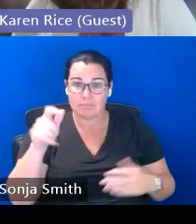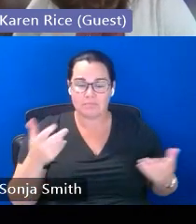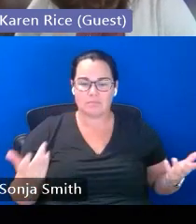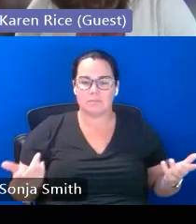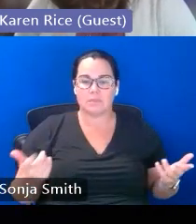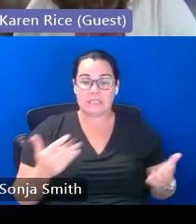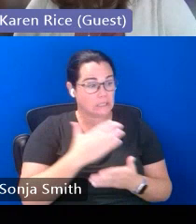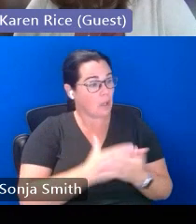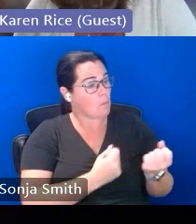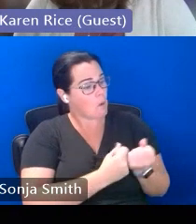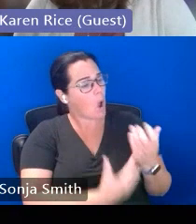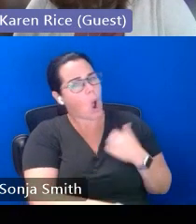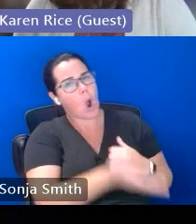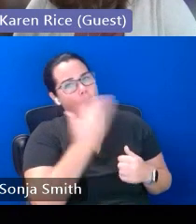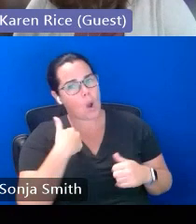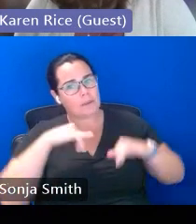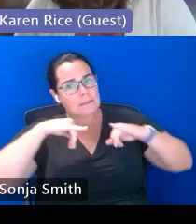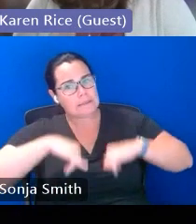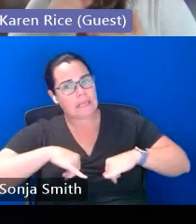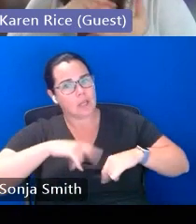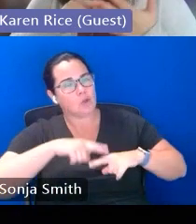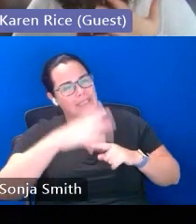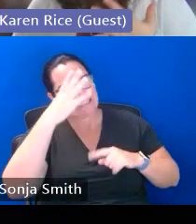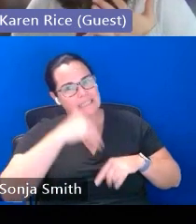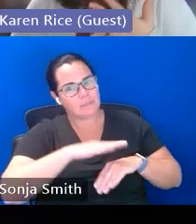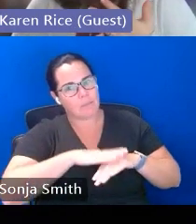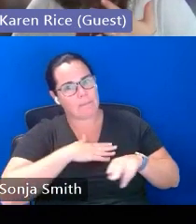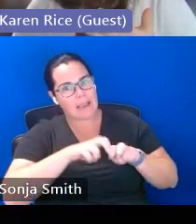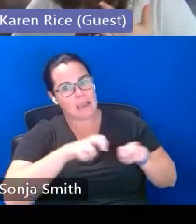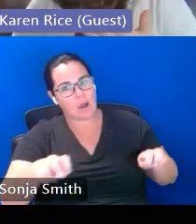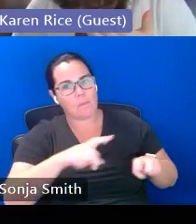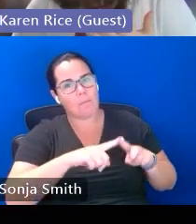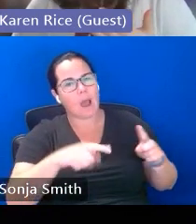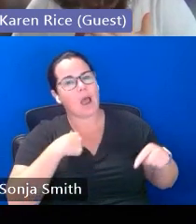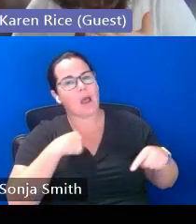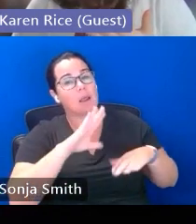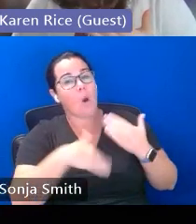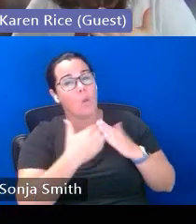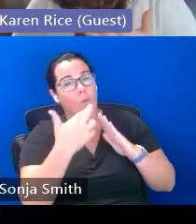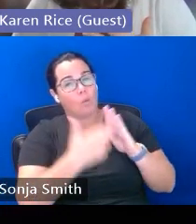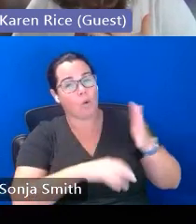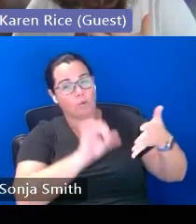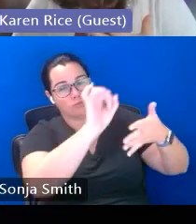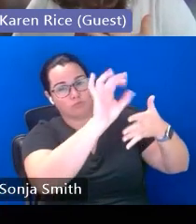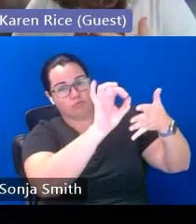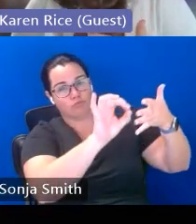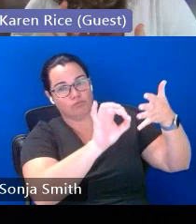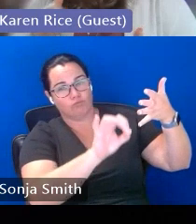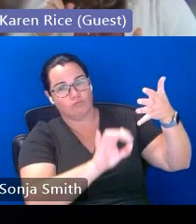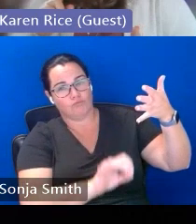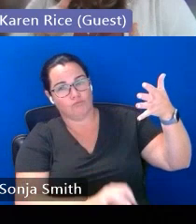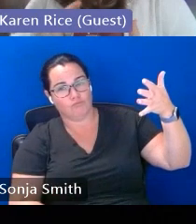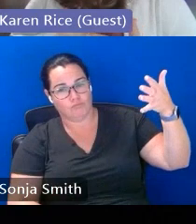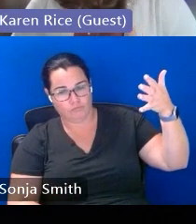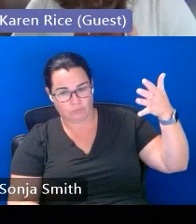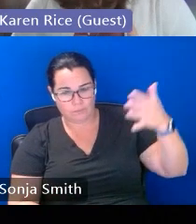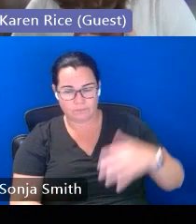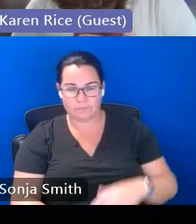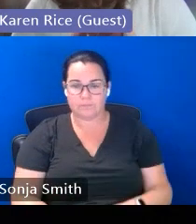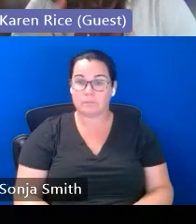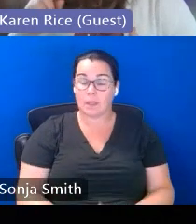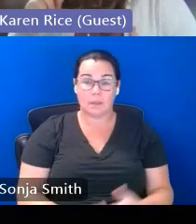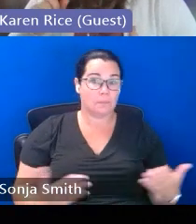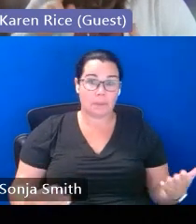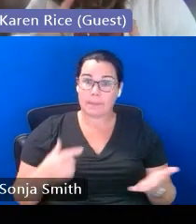you can come and stay here you can sleep on my couch but here are all of the conditions of you coming to stay on my couch it might be